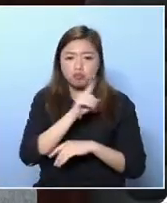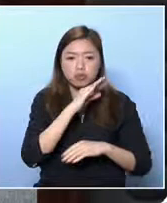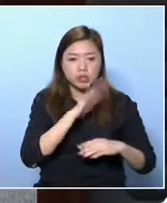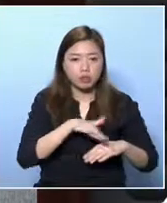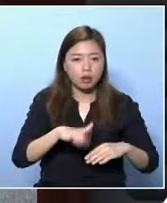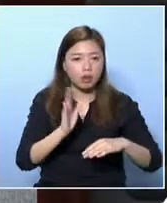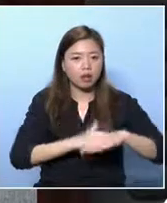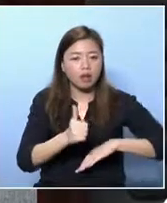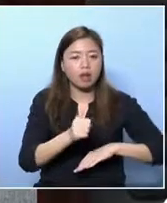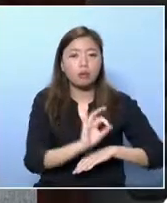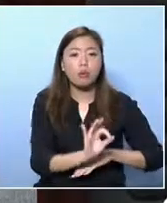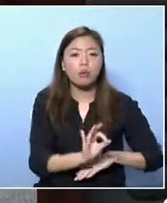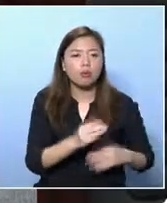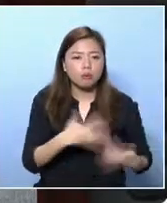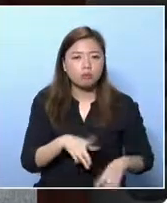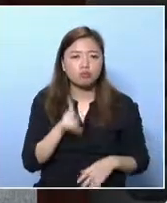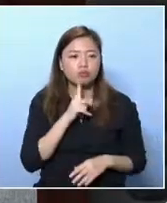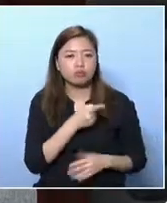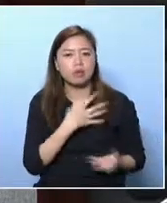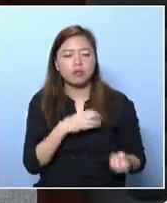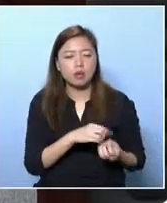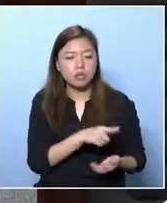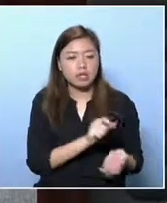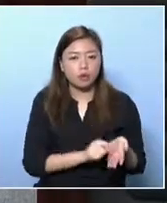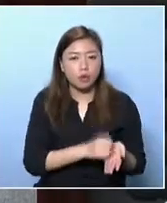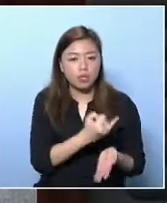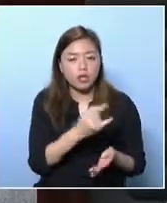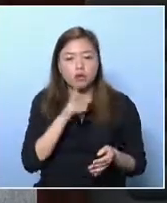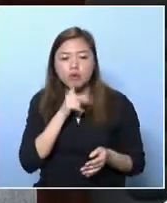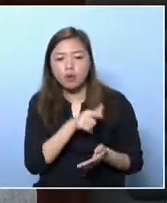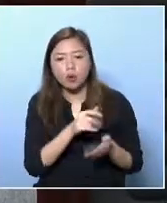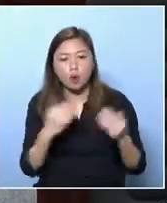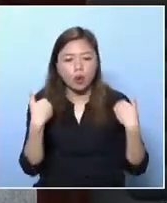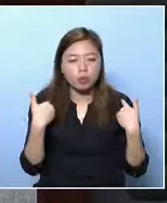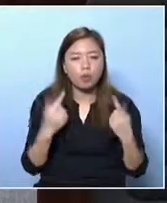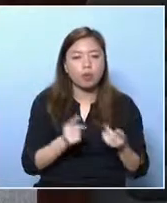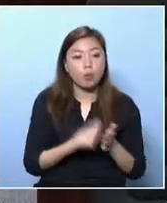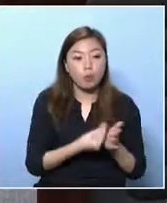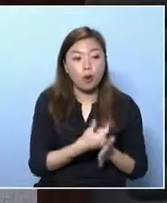And there are children who have no skills, or who are academically